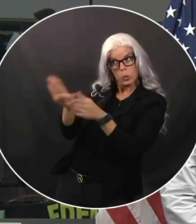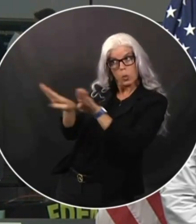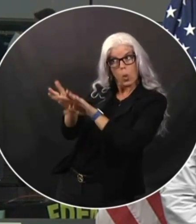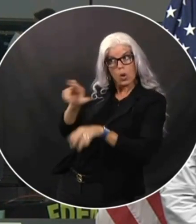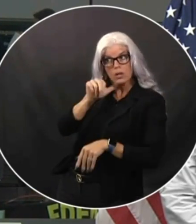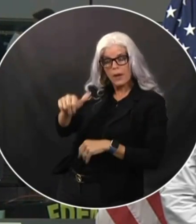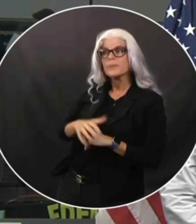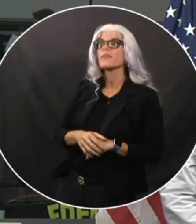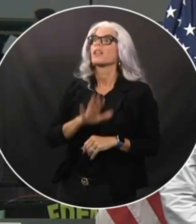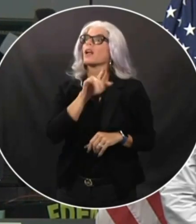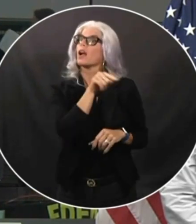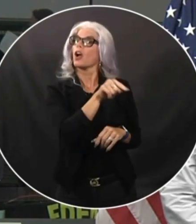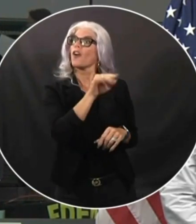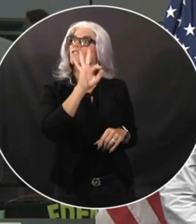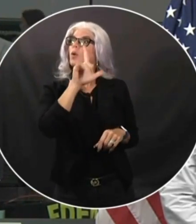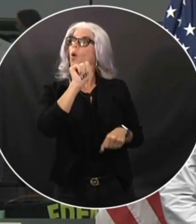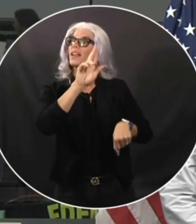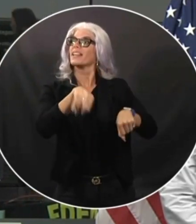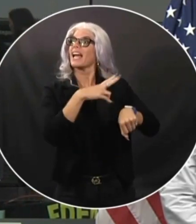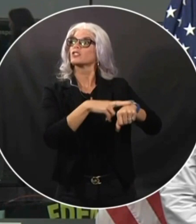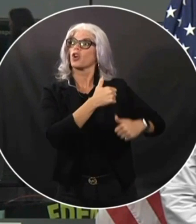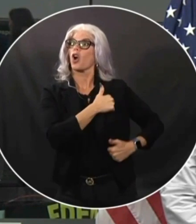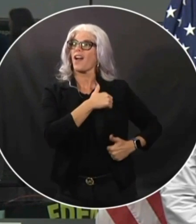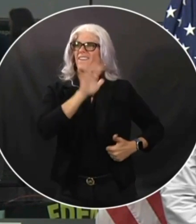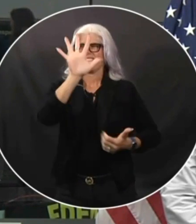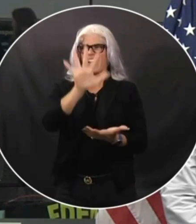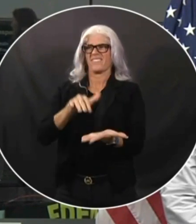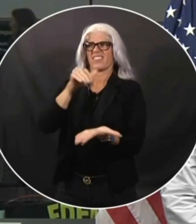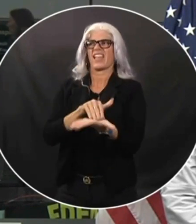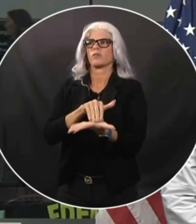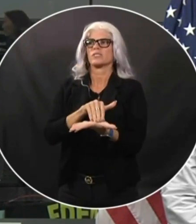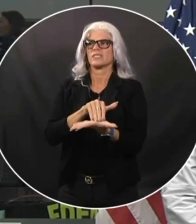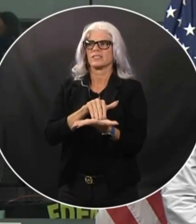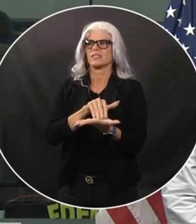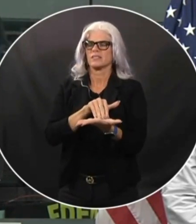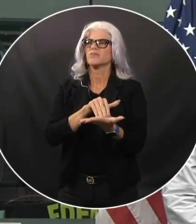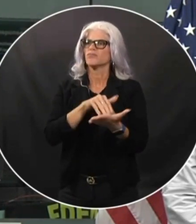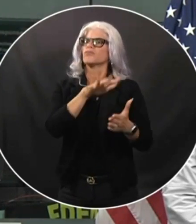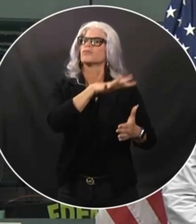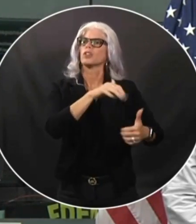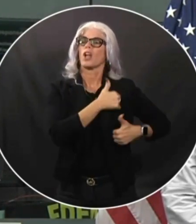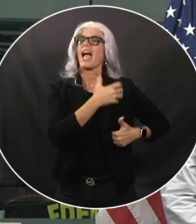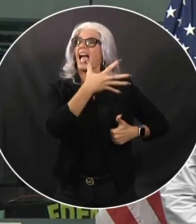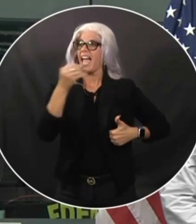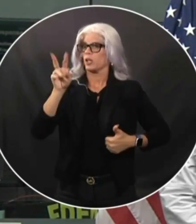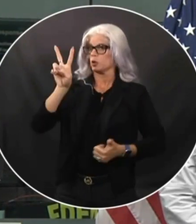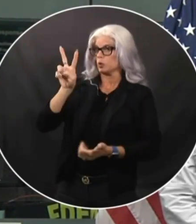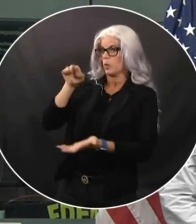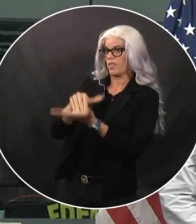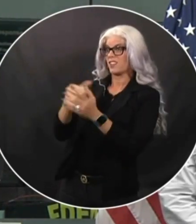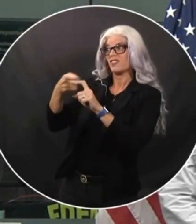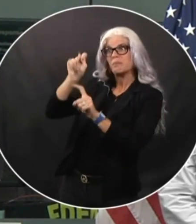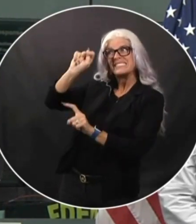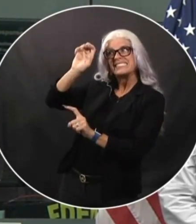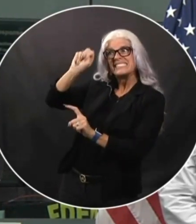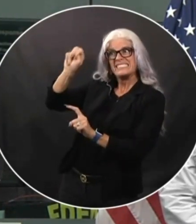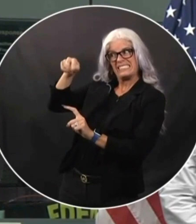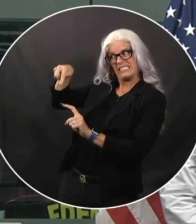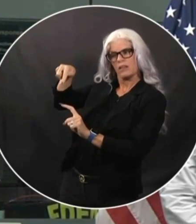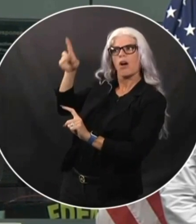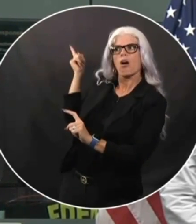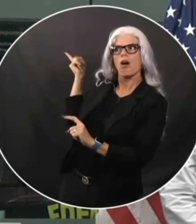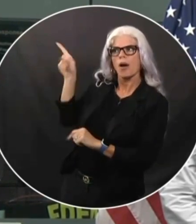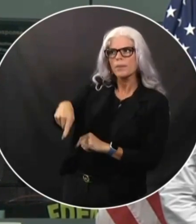,000 Florida Guardsmen, as well as 2,000 additional Guardsmen from Tennessee, Georgia and North Carolina